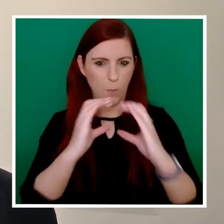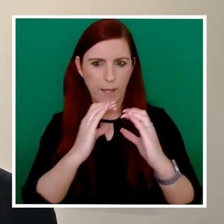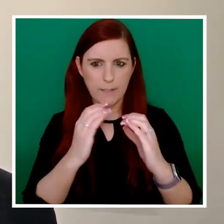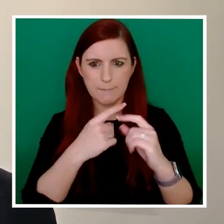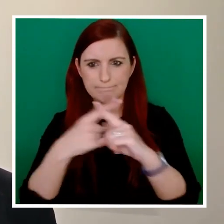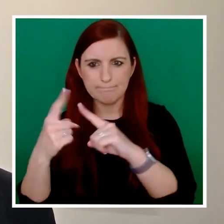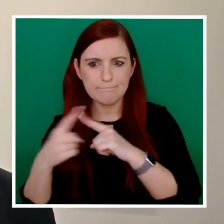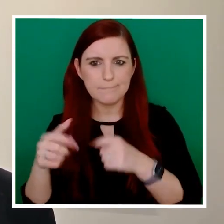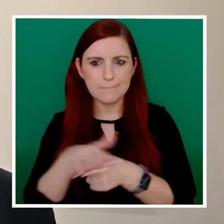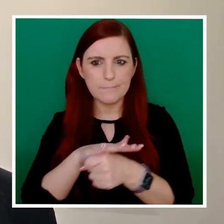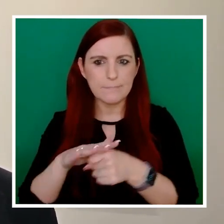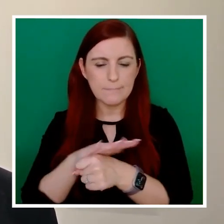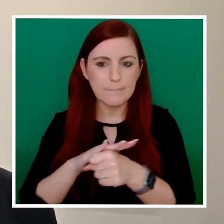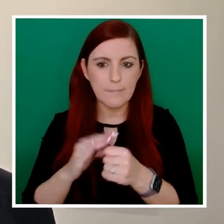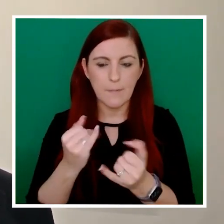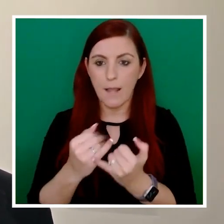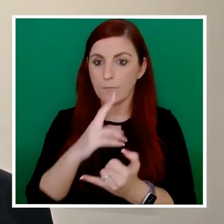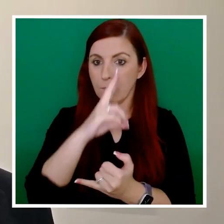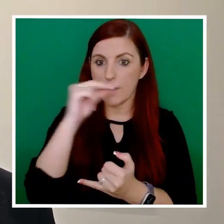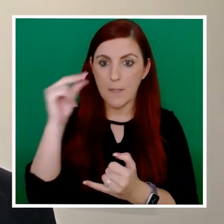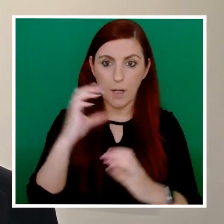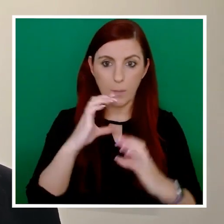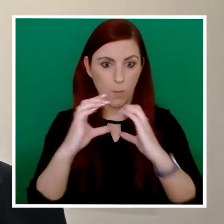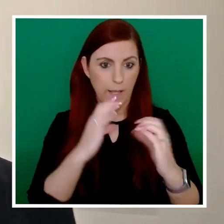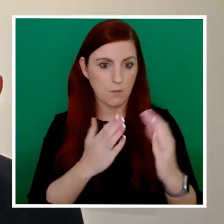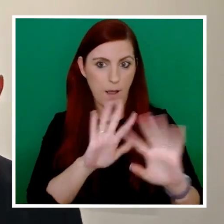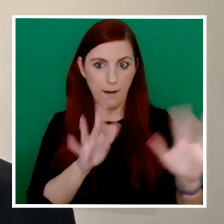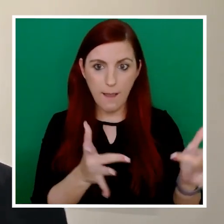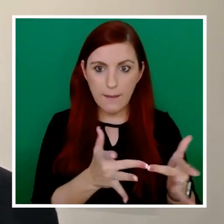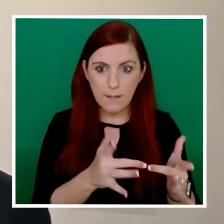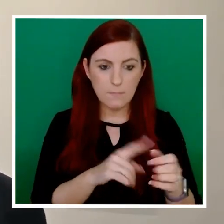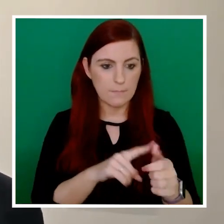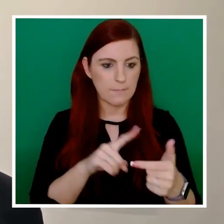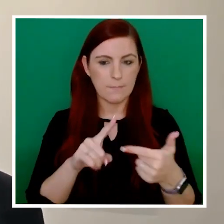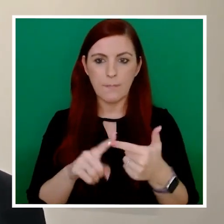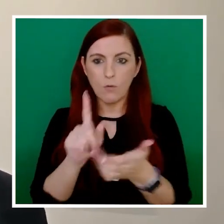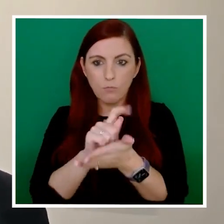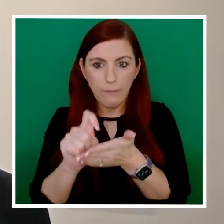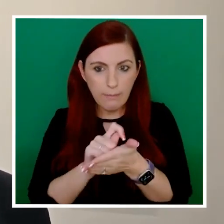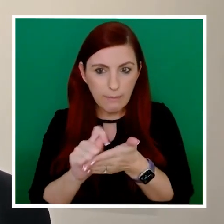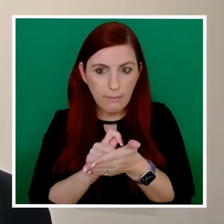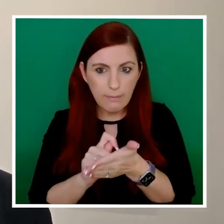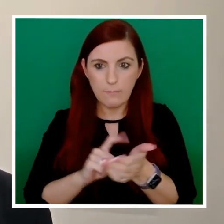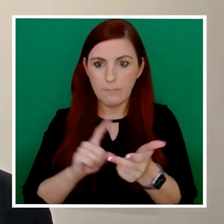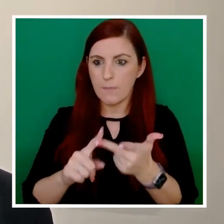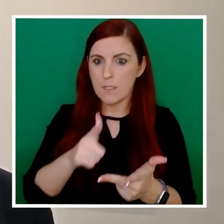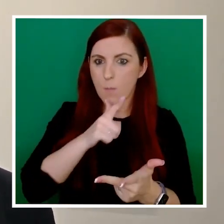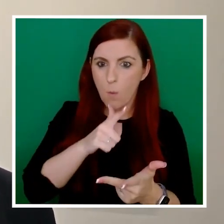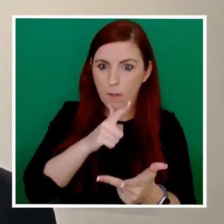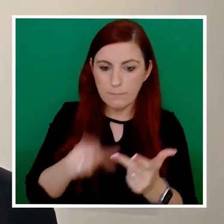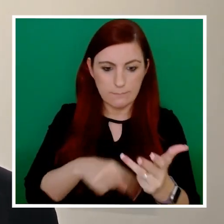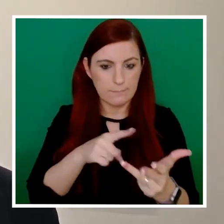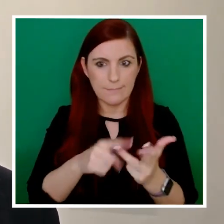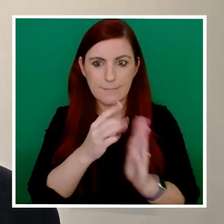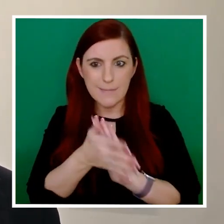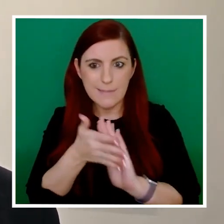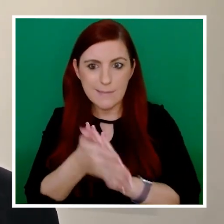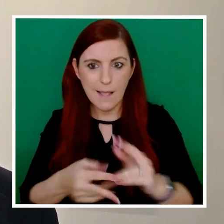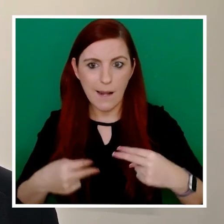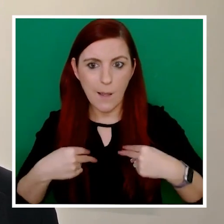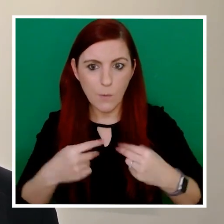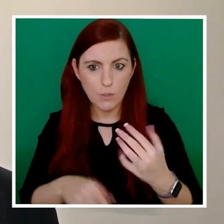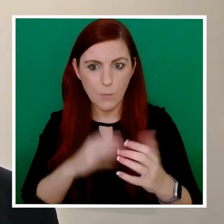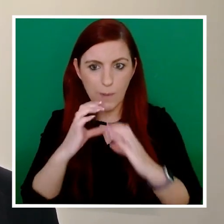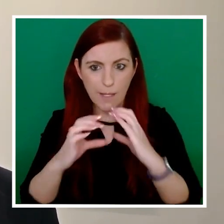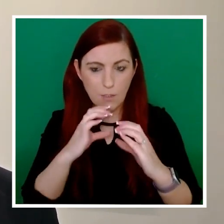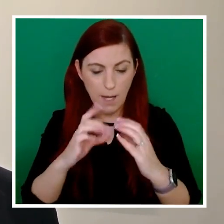contexts and that includes whether we're communicating online, in written form, in spoken form, signed communications